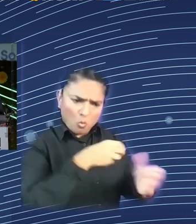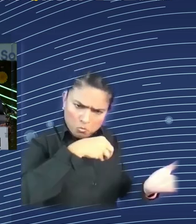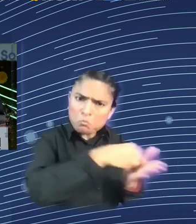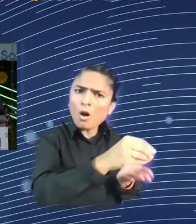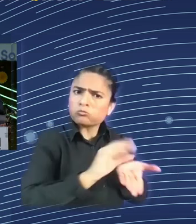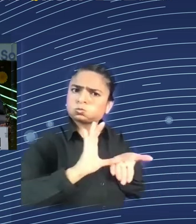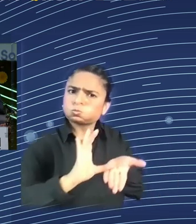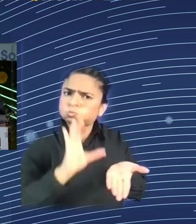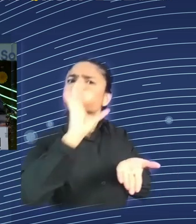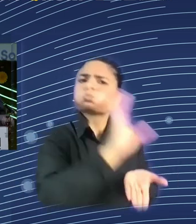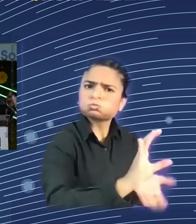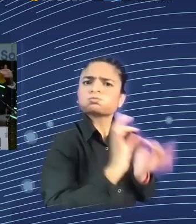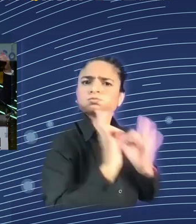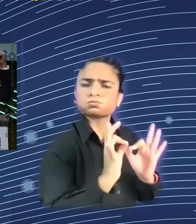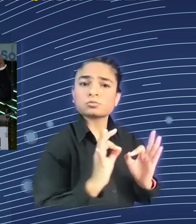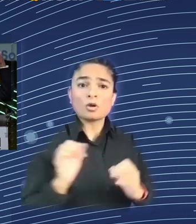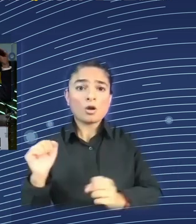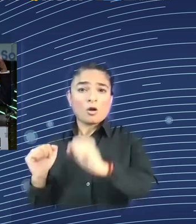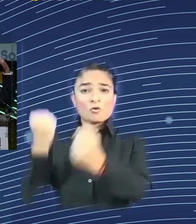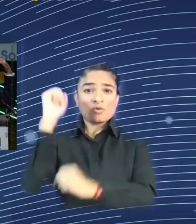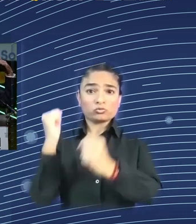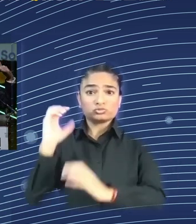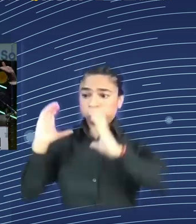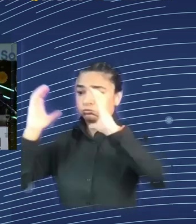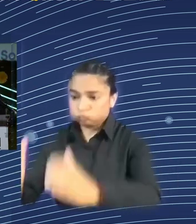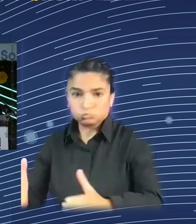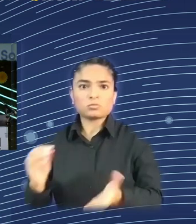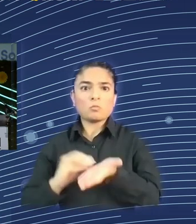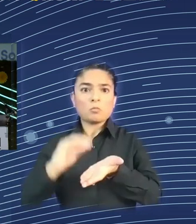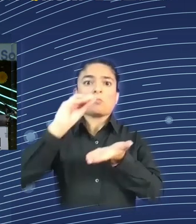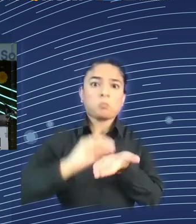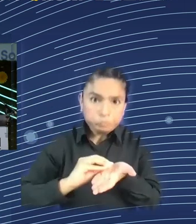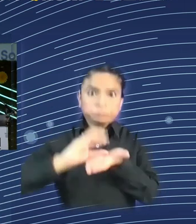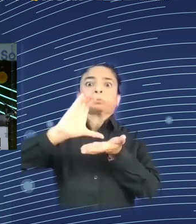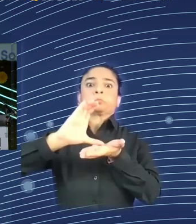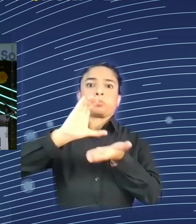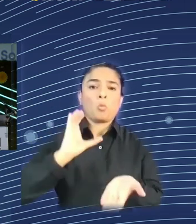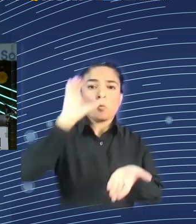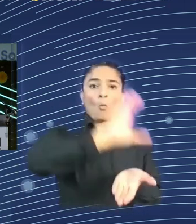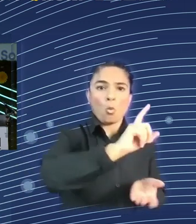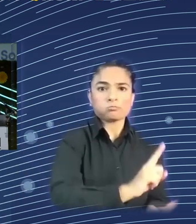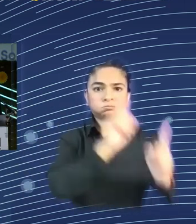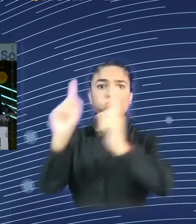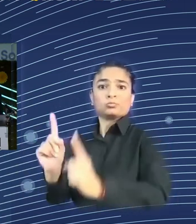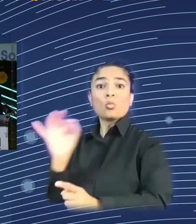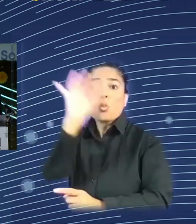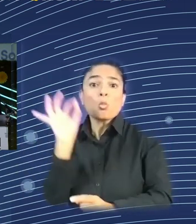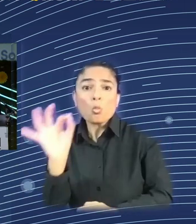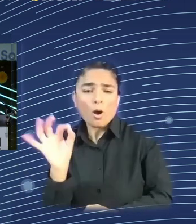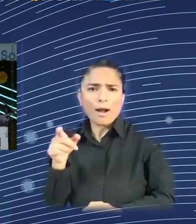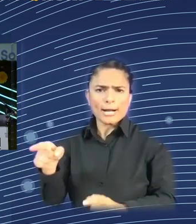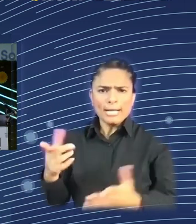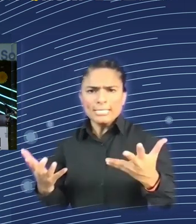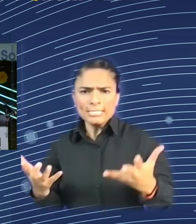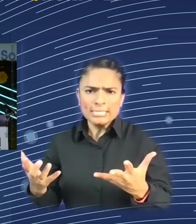that's what they objected. They objected because they lost that leadership they had in the labor market. And, that's what happens. Unless you adapt to the new